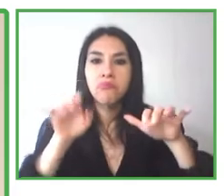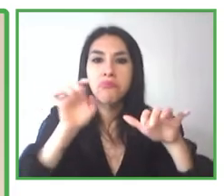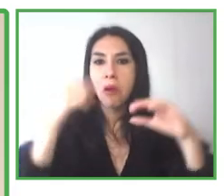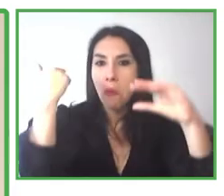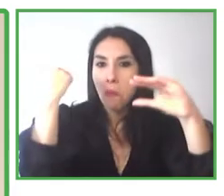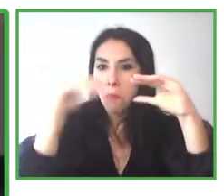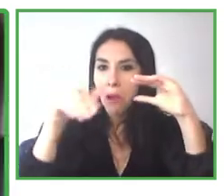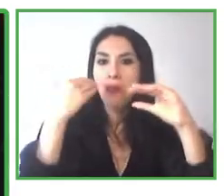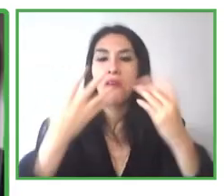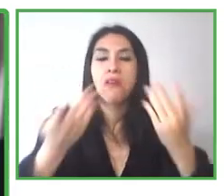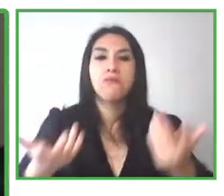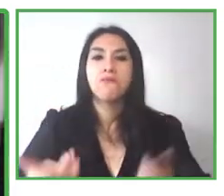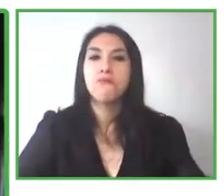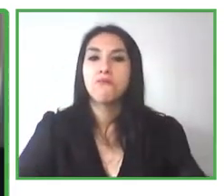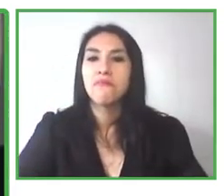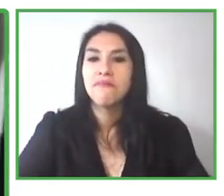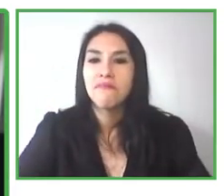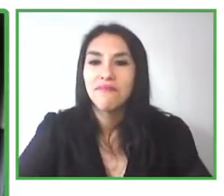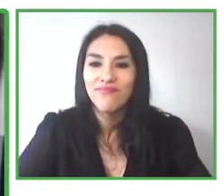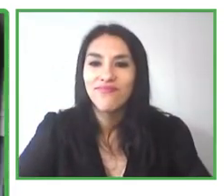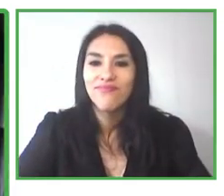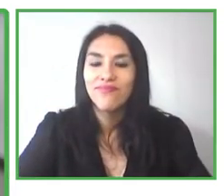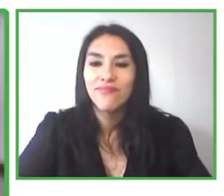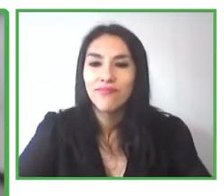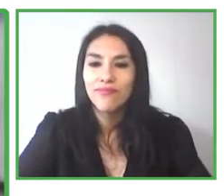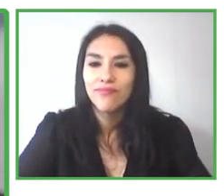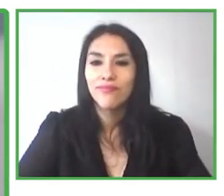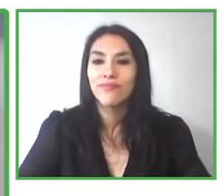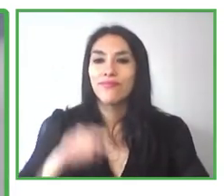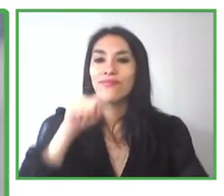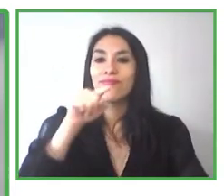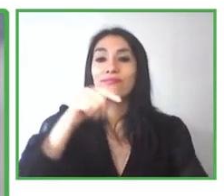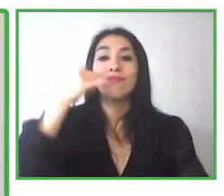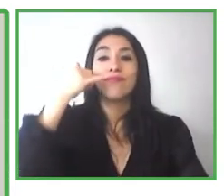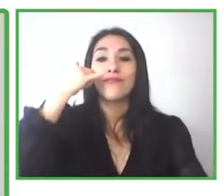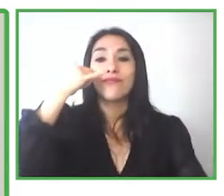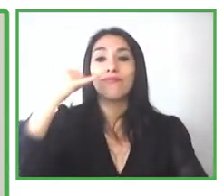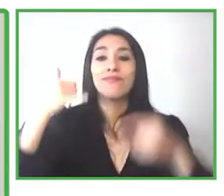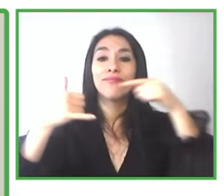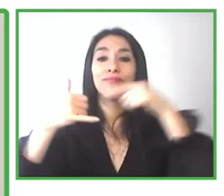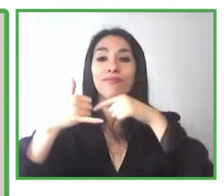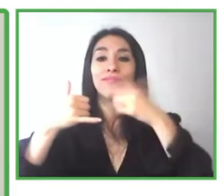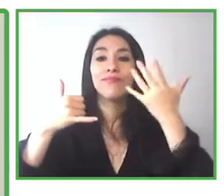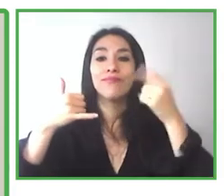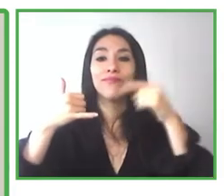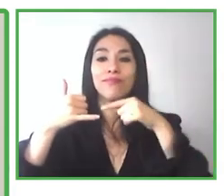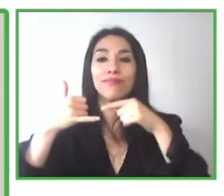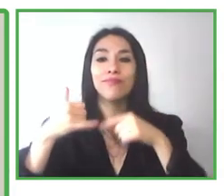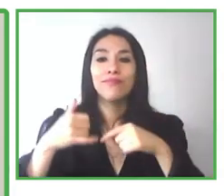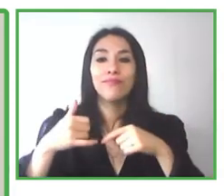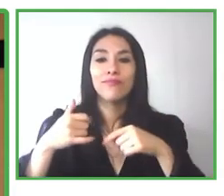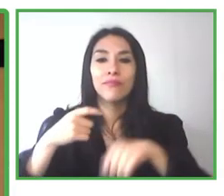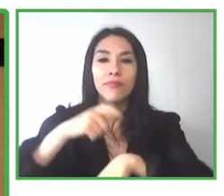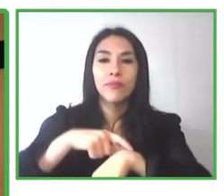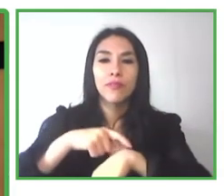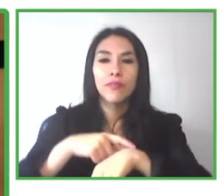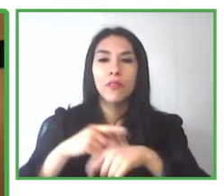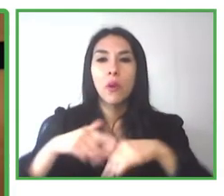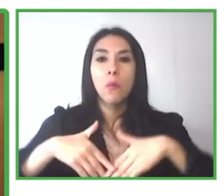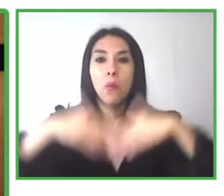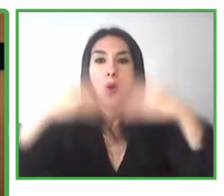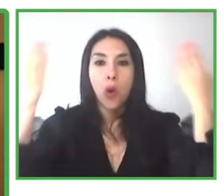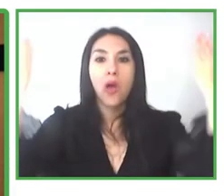The effect of having seeing AI on hand all the time is like taking in your pocket someone